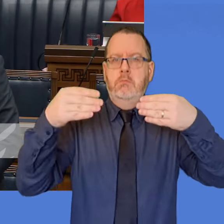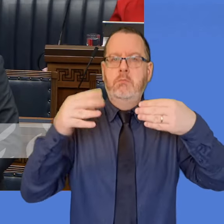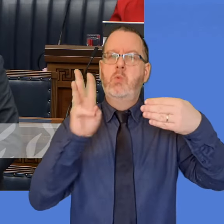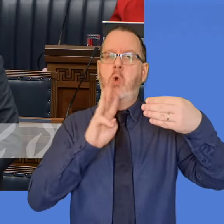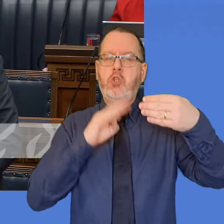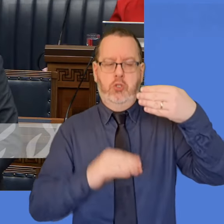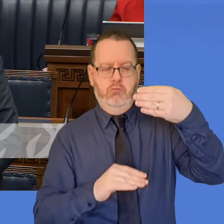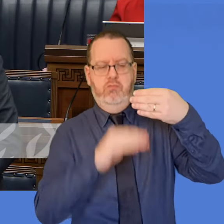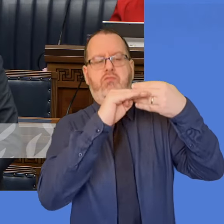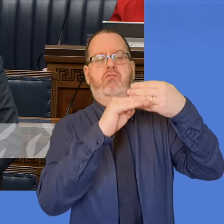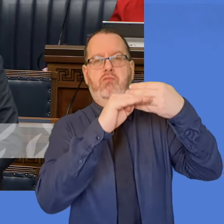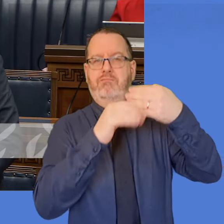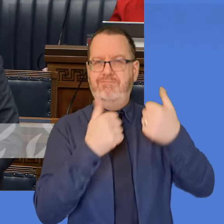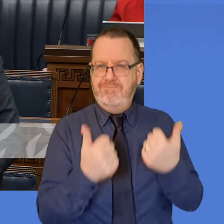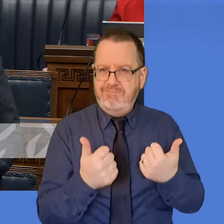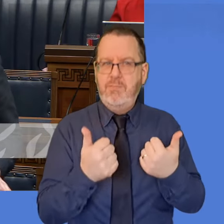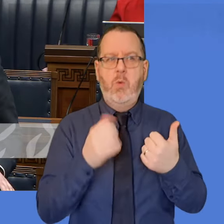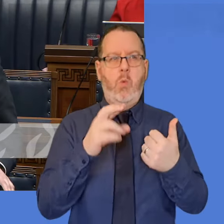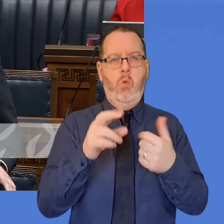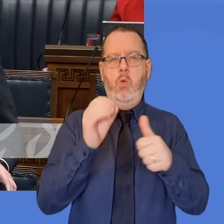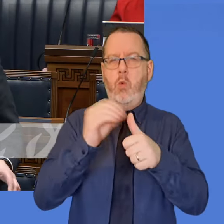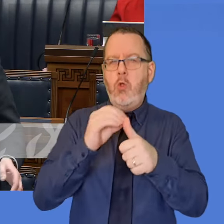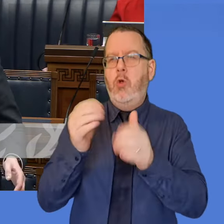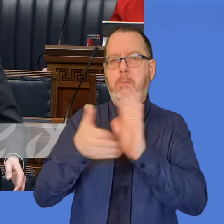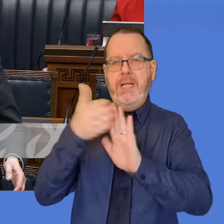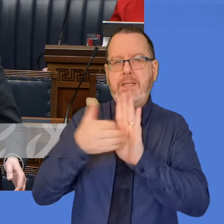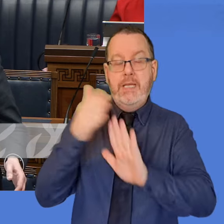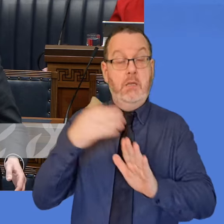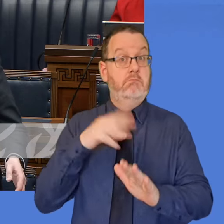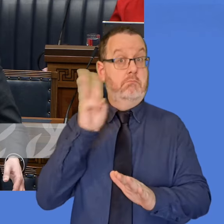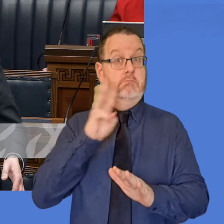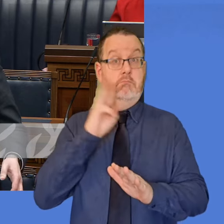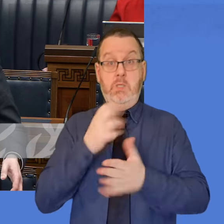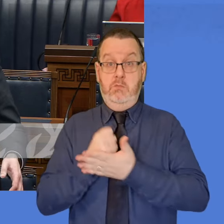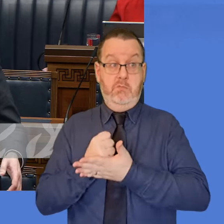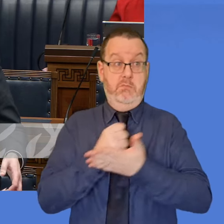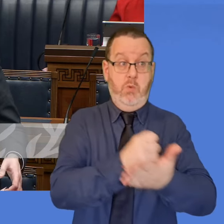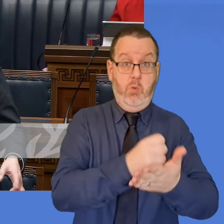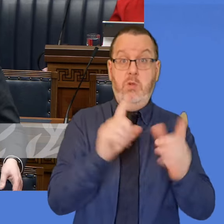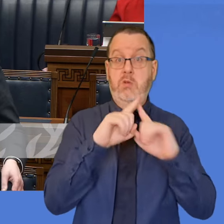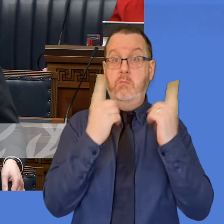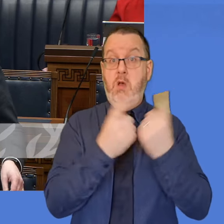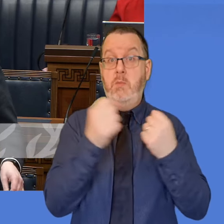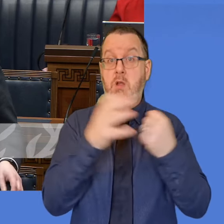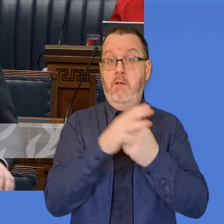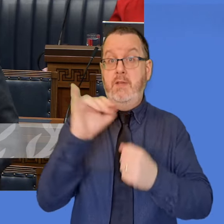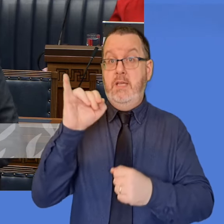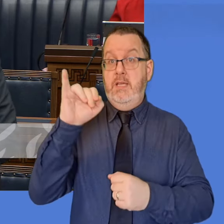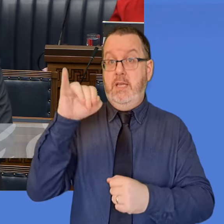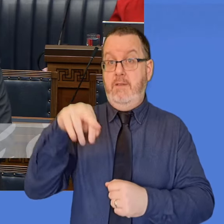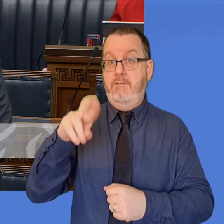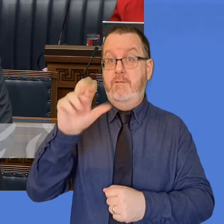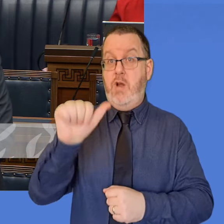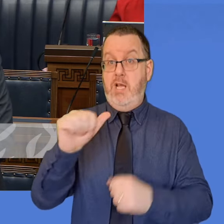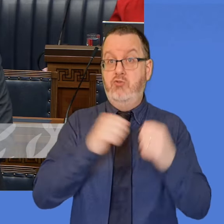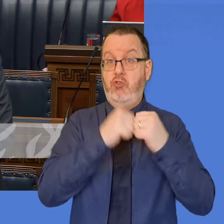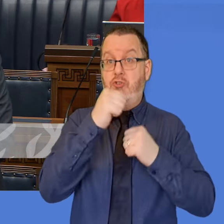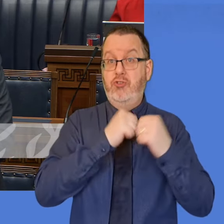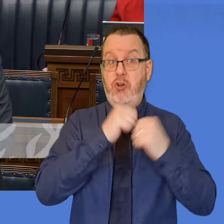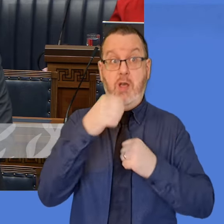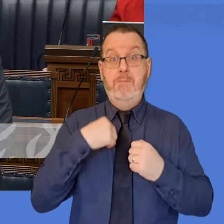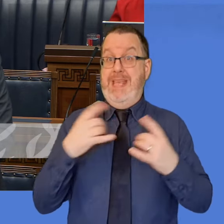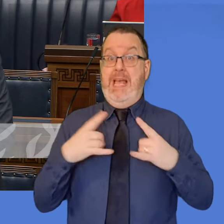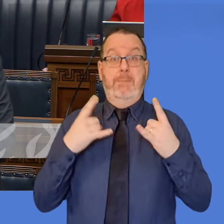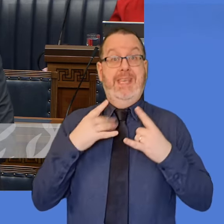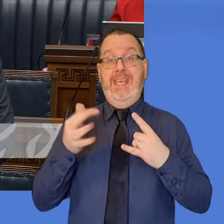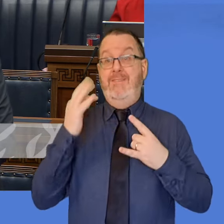support the Department of Infrastructure in that, because I would be quite happy if this Department did not pay out anything from